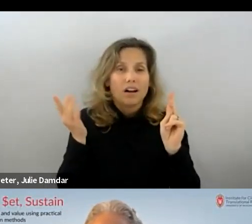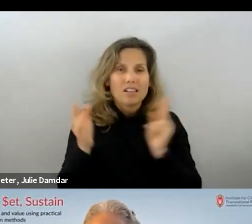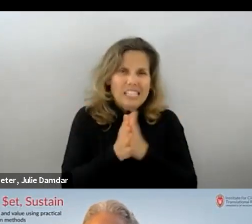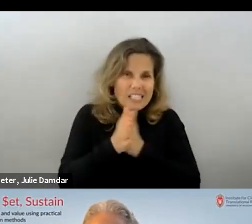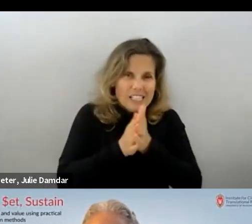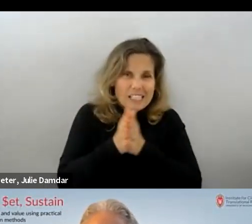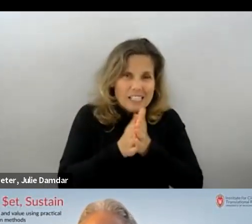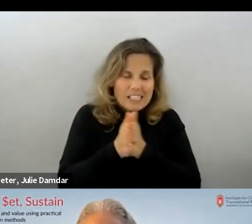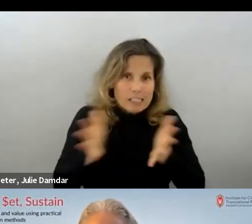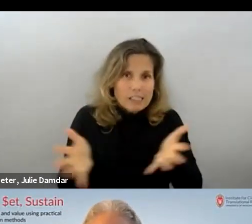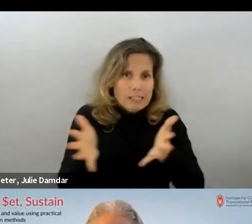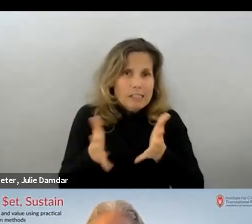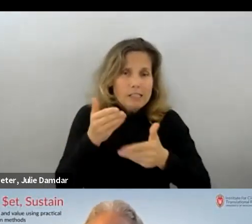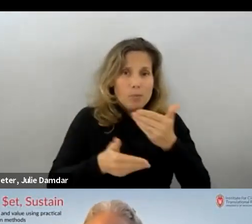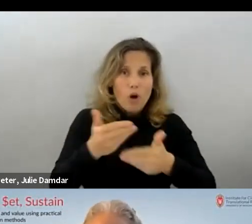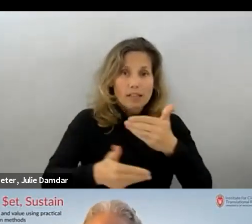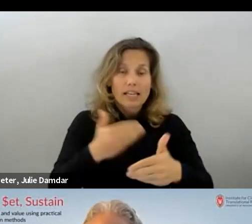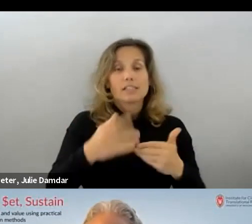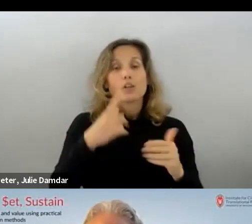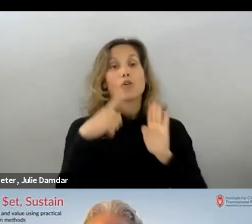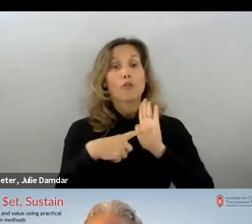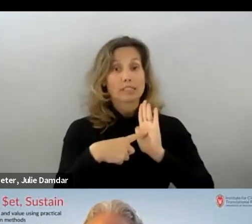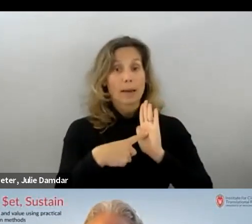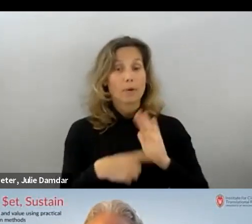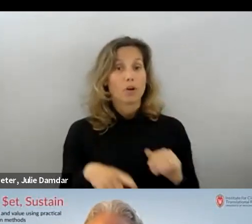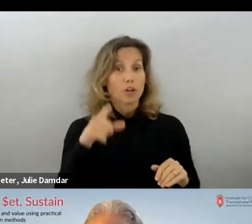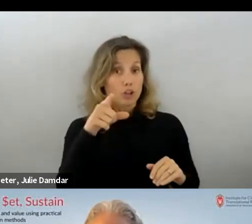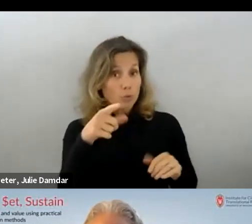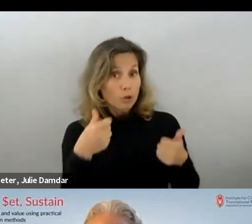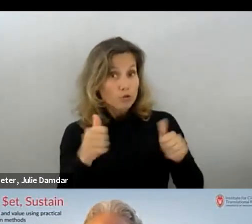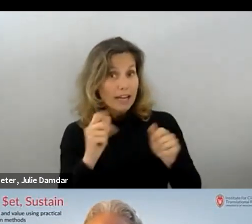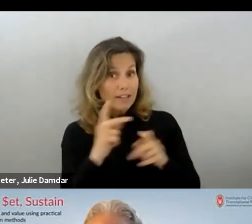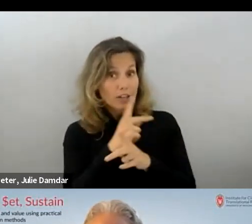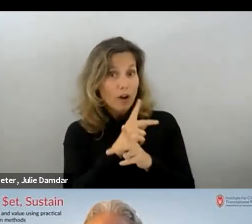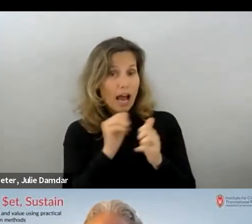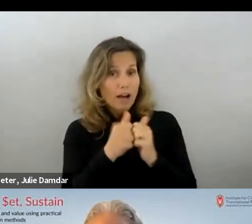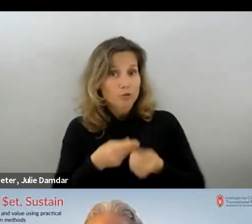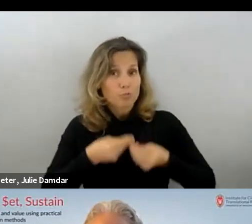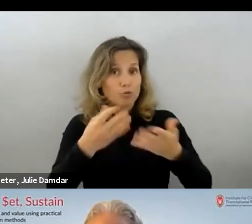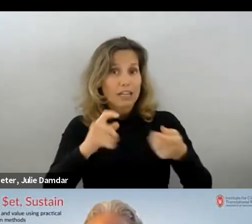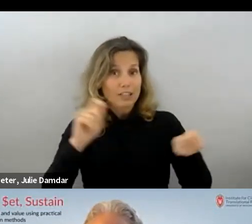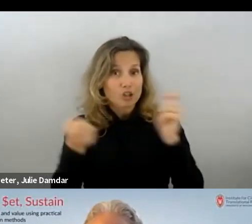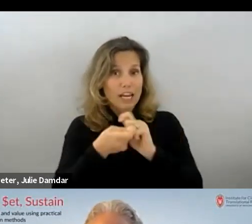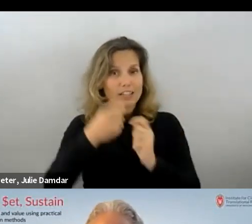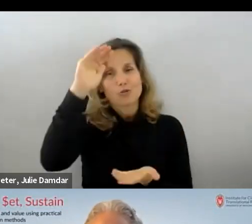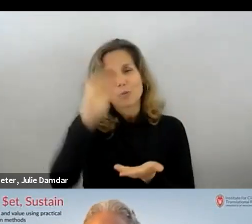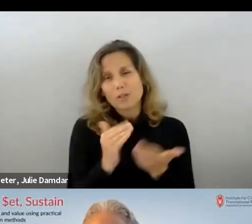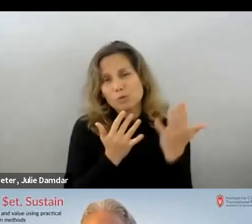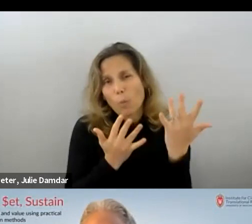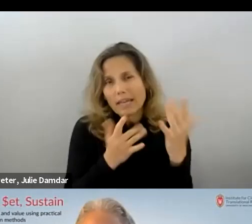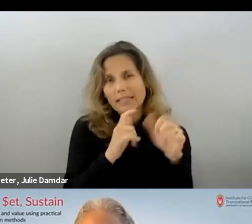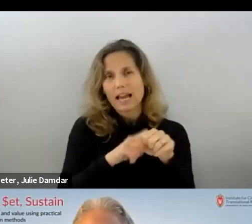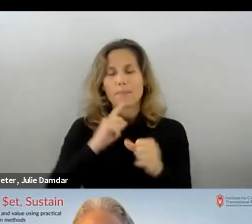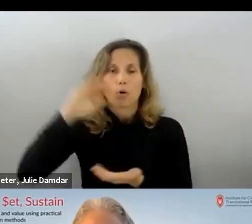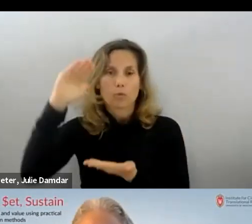process. So for example, you know, if you were trying to figure out how to implement changes to reduce wait time or reduce no shows,